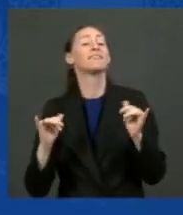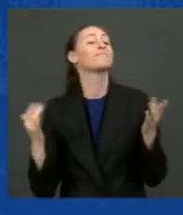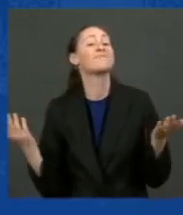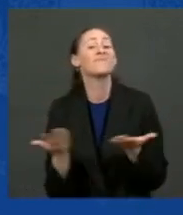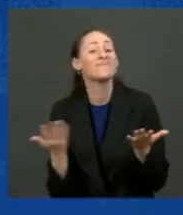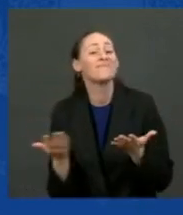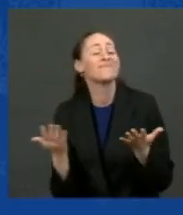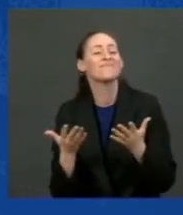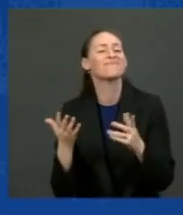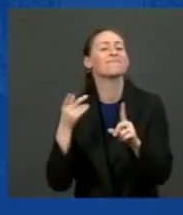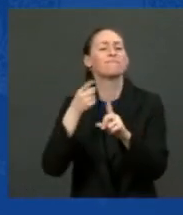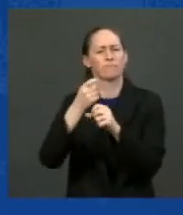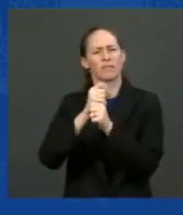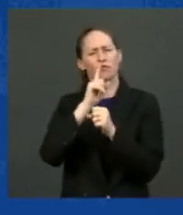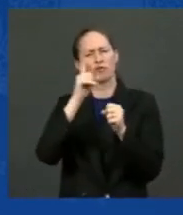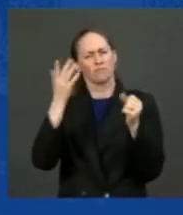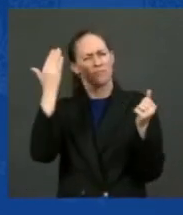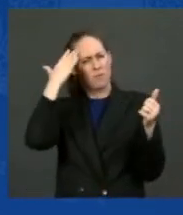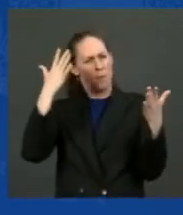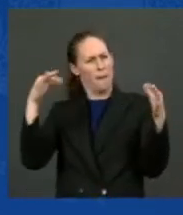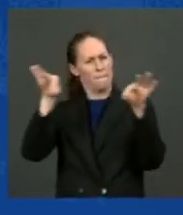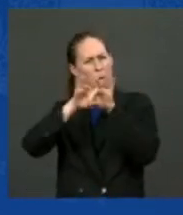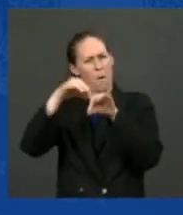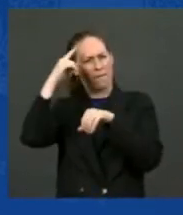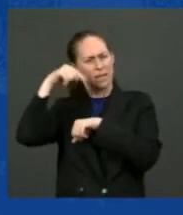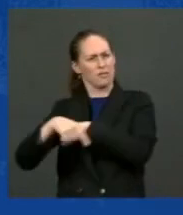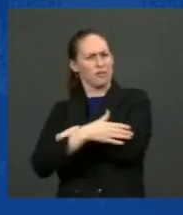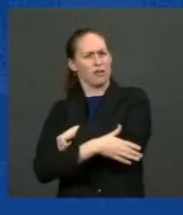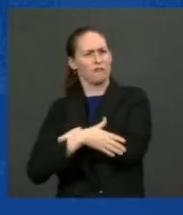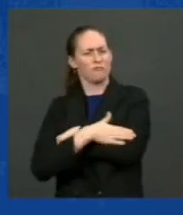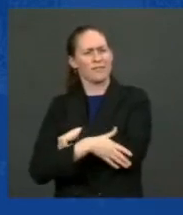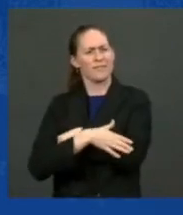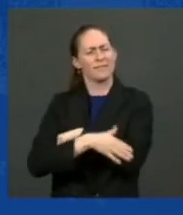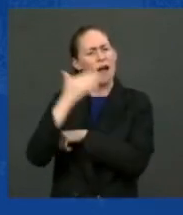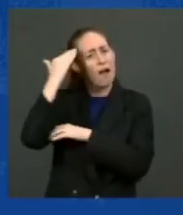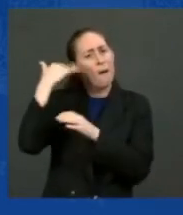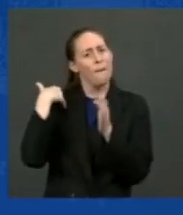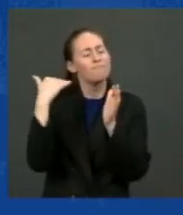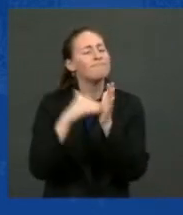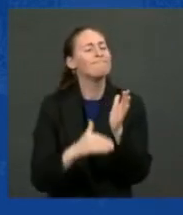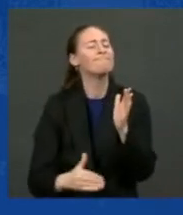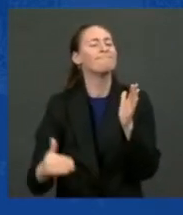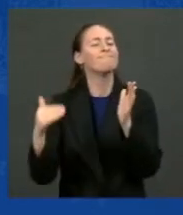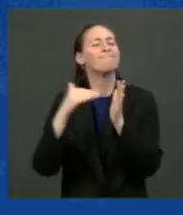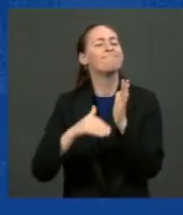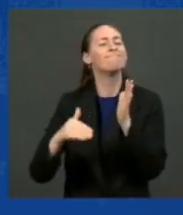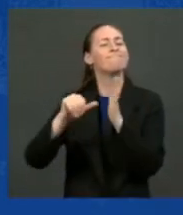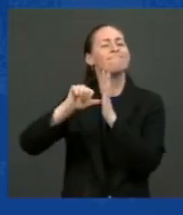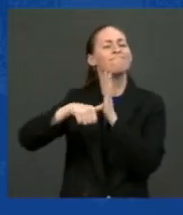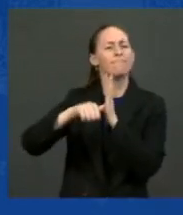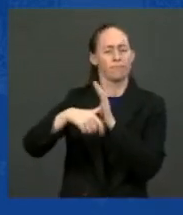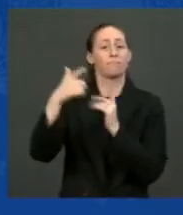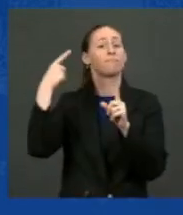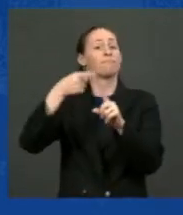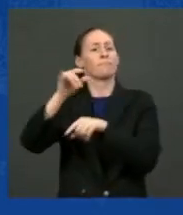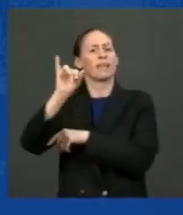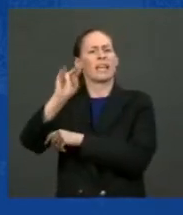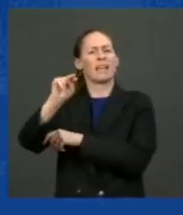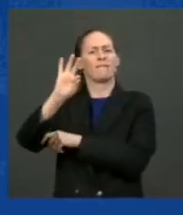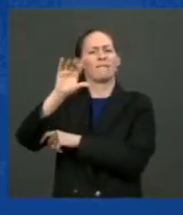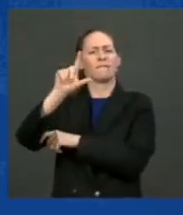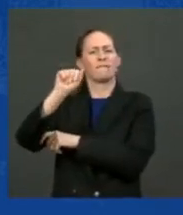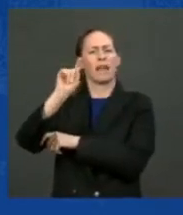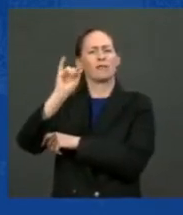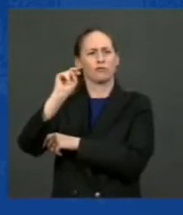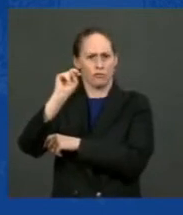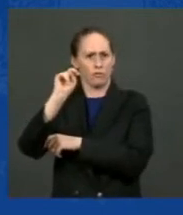at this moment. I know it's an overused phrase, but I've been using it a lot. We're at an inflection point. Anywhere from 40 to 80 years